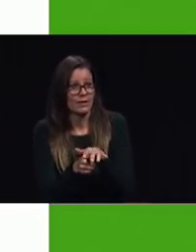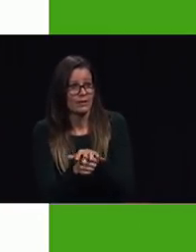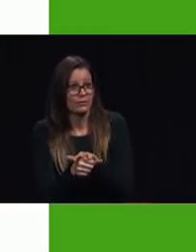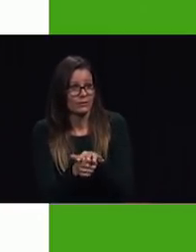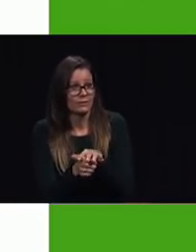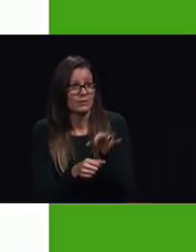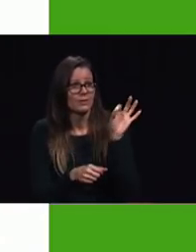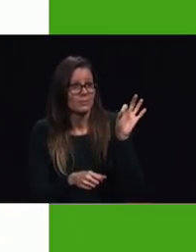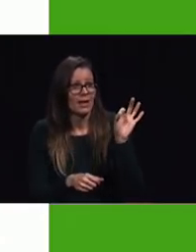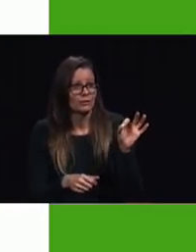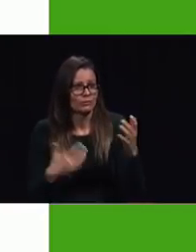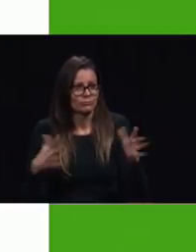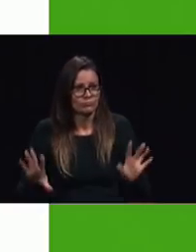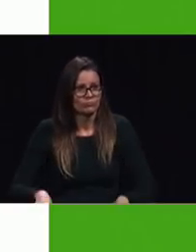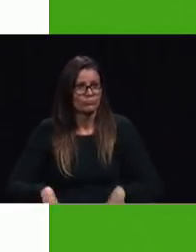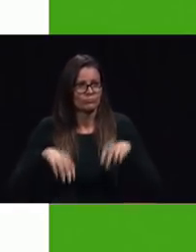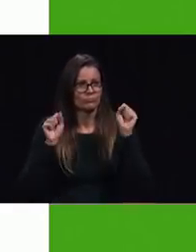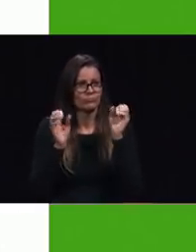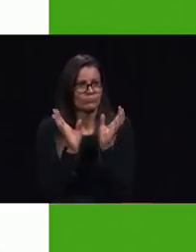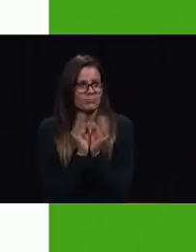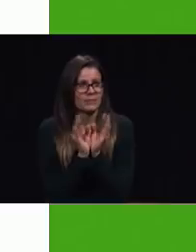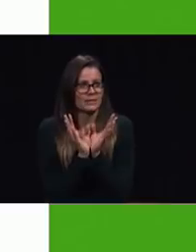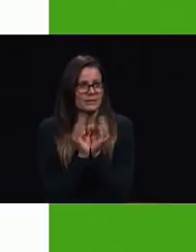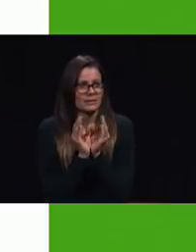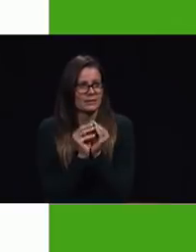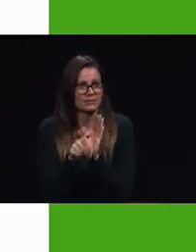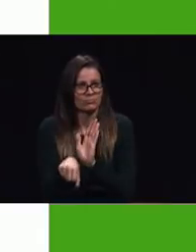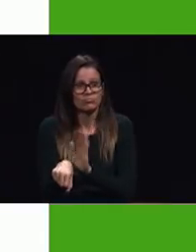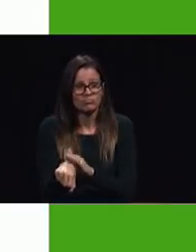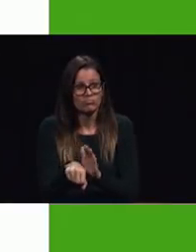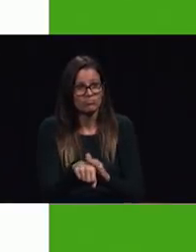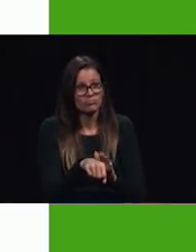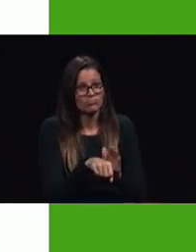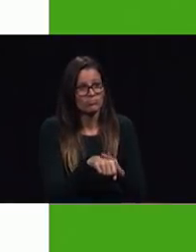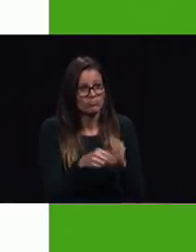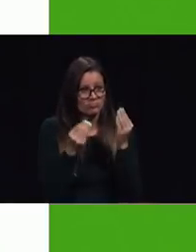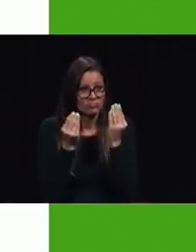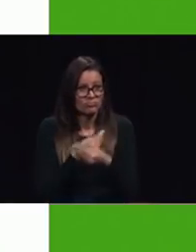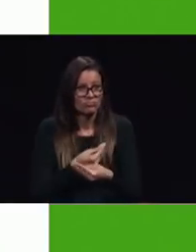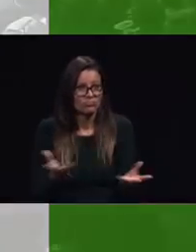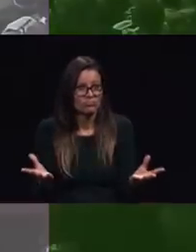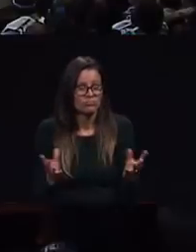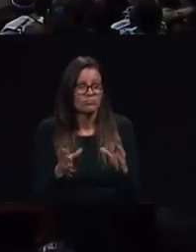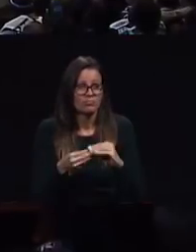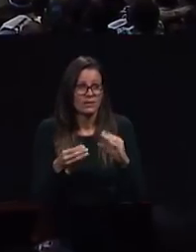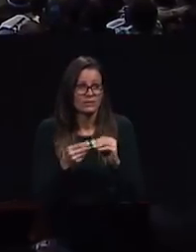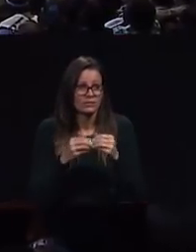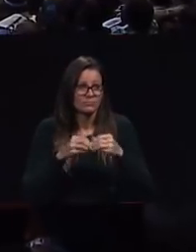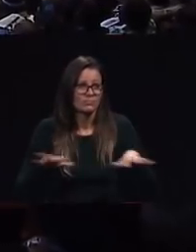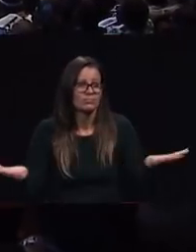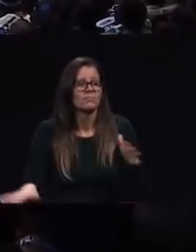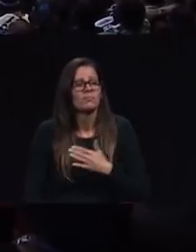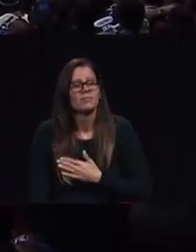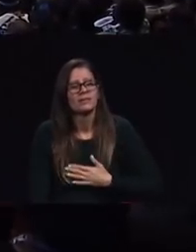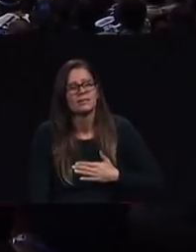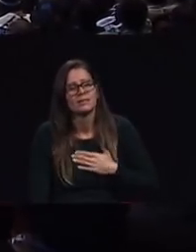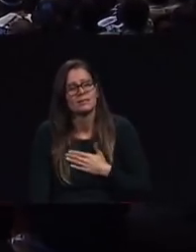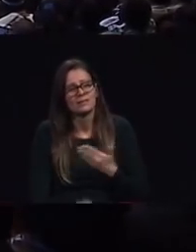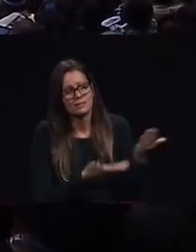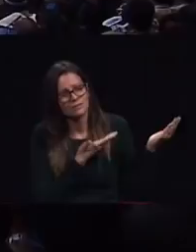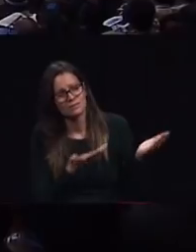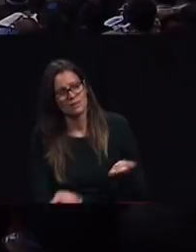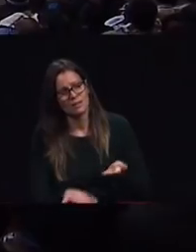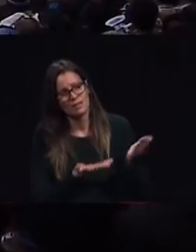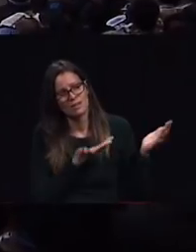the city thus the warning message was given by many please take the mission to the city's challenge